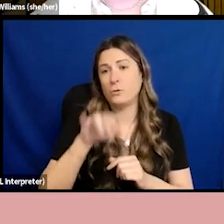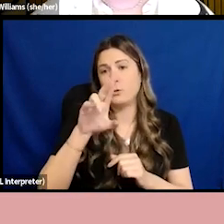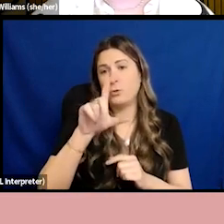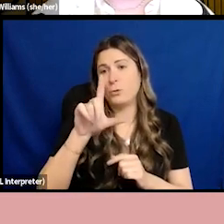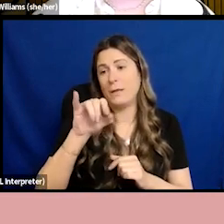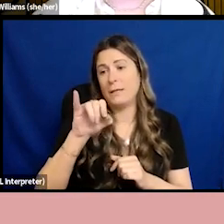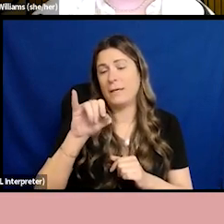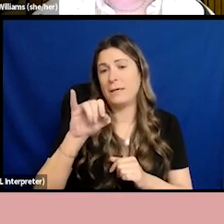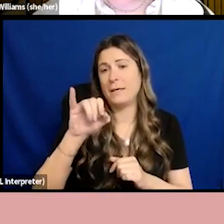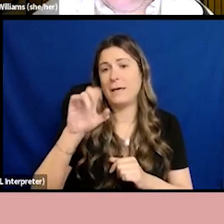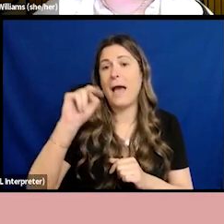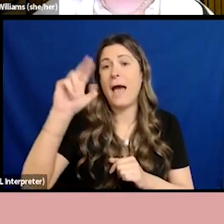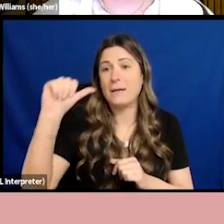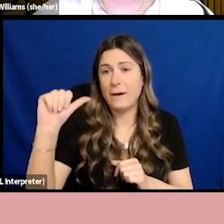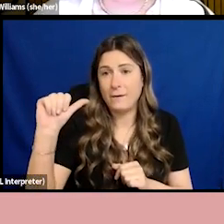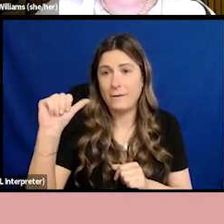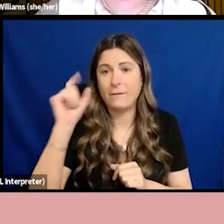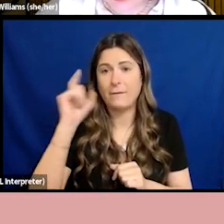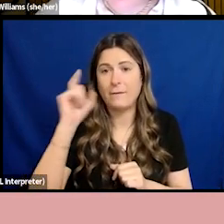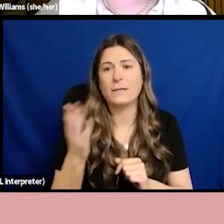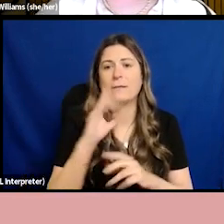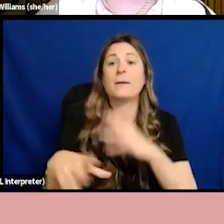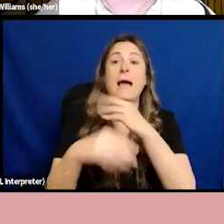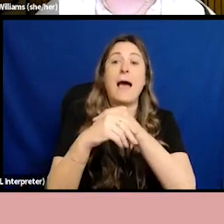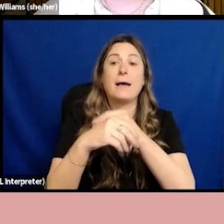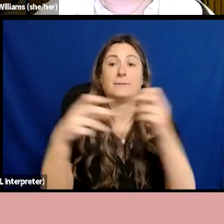I'm going to pop on subtitles as well. So one second.